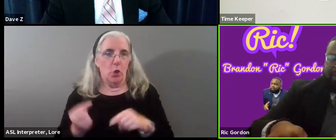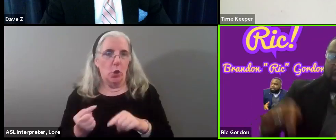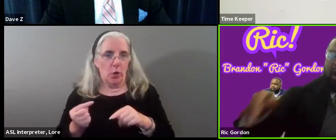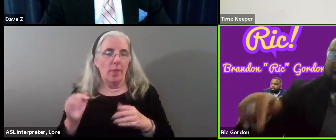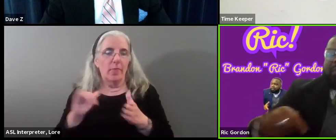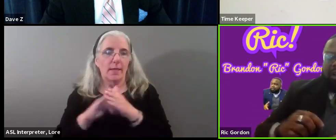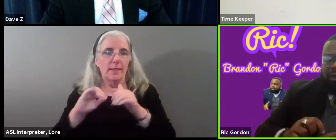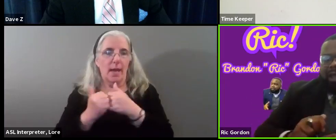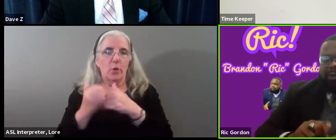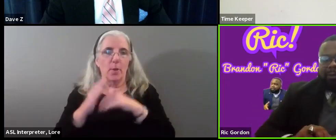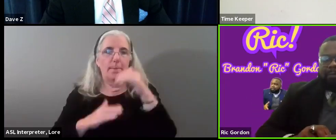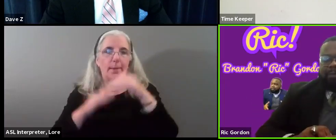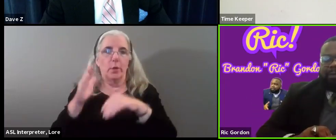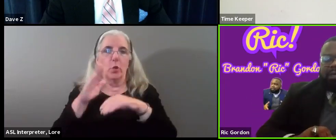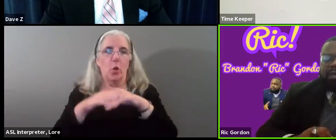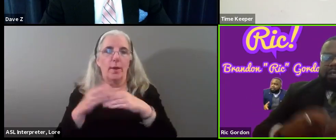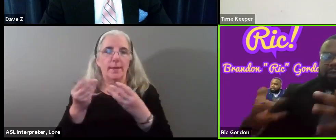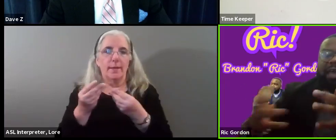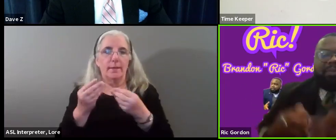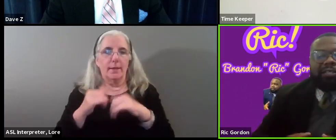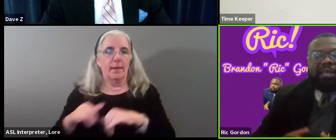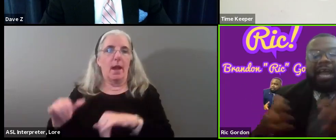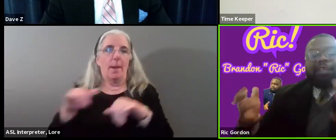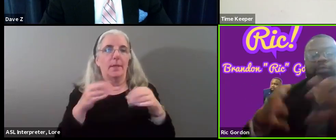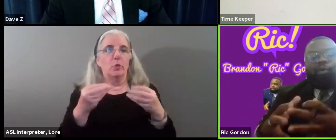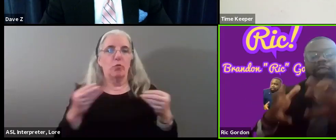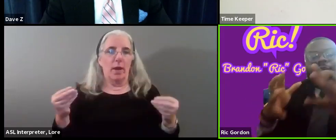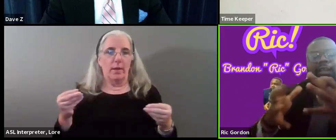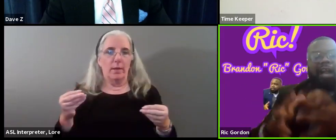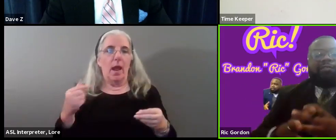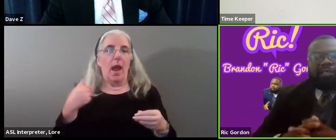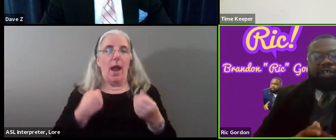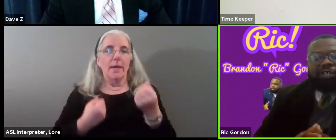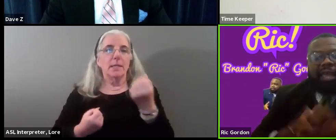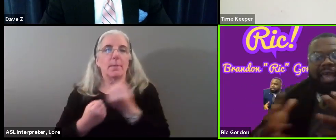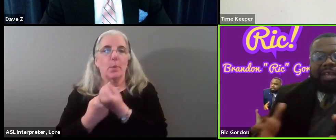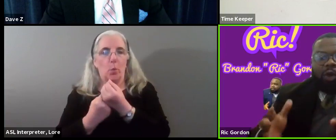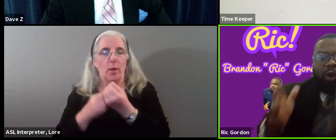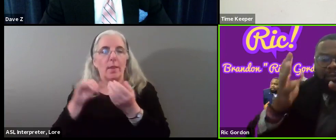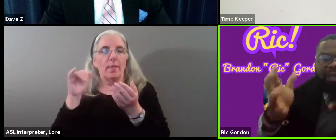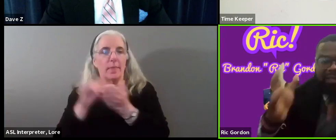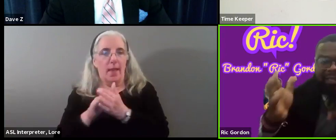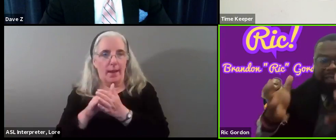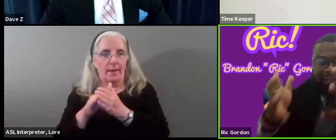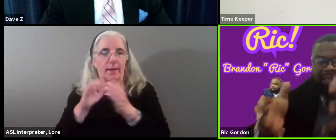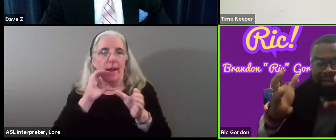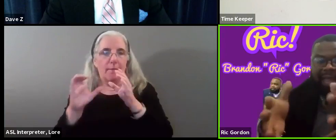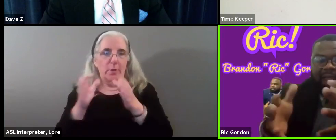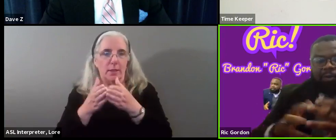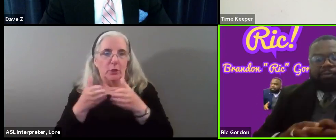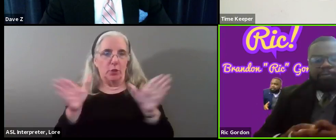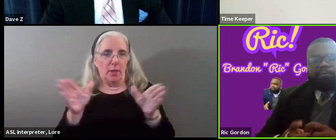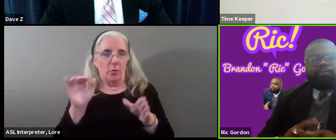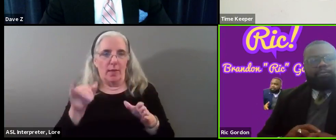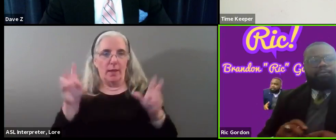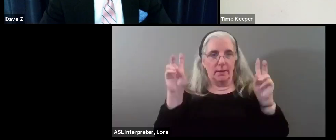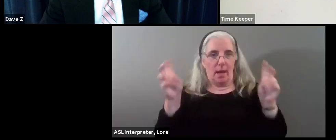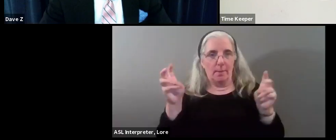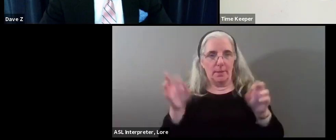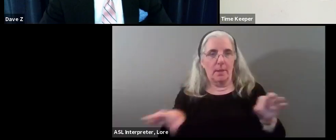upon a common ground. So that being said, I support the conversation as a whole, because it is needed now.